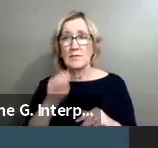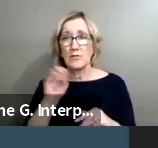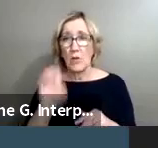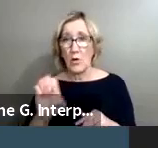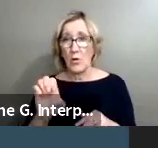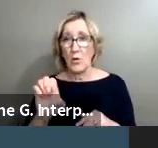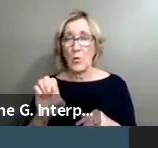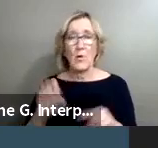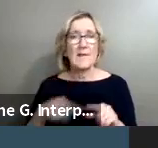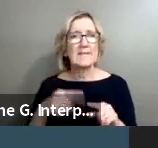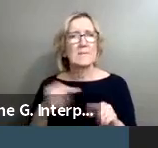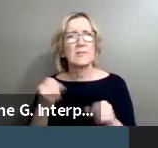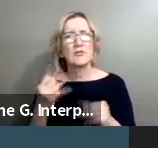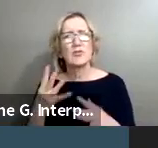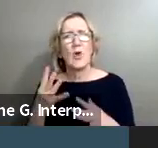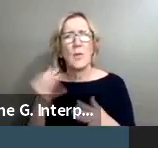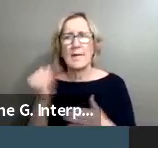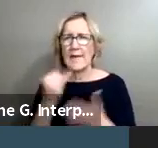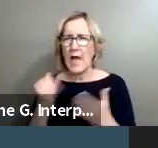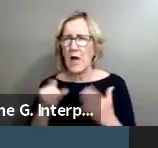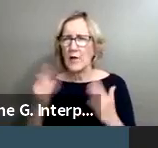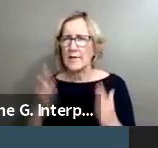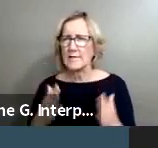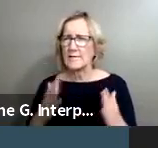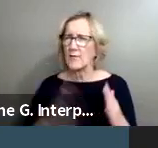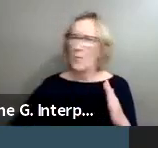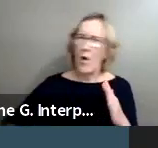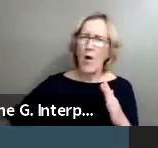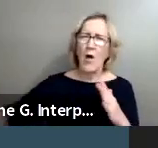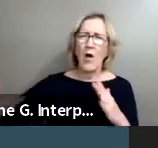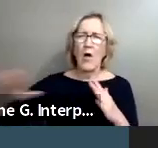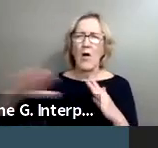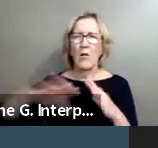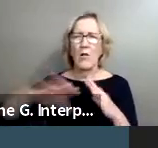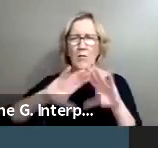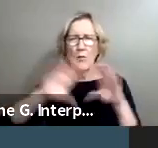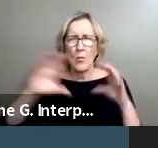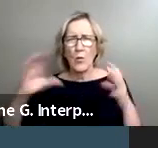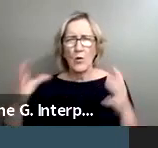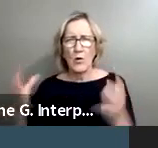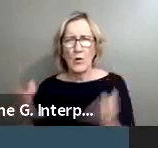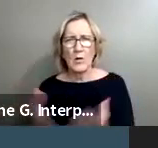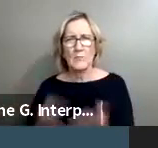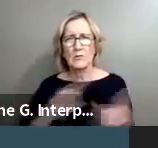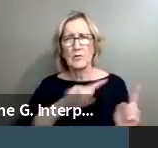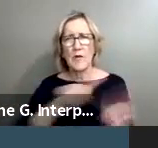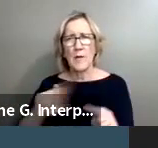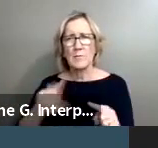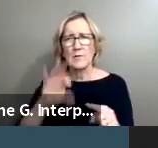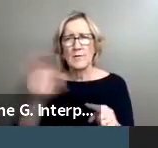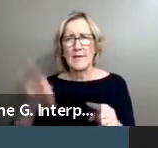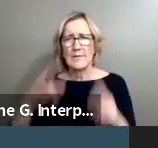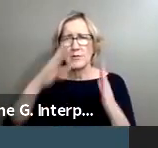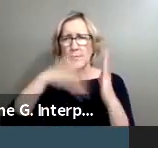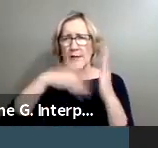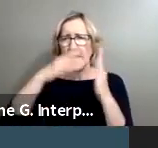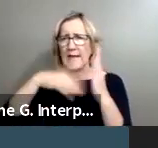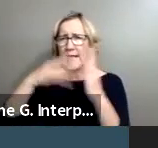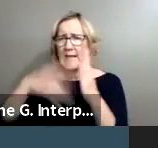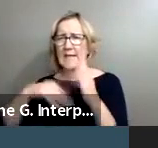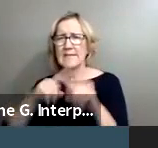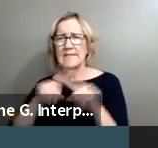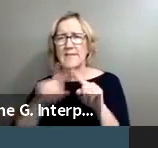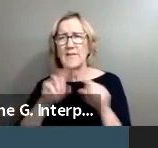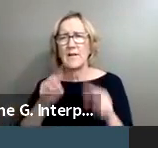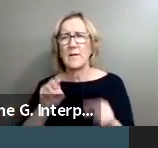getting so many artists from all over the world to come to Flint and put up different murals to just make our city